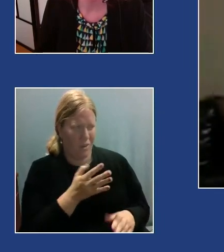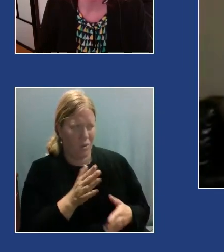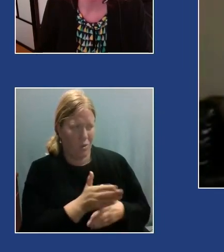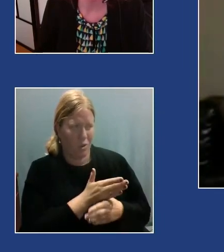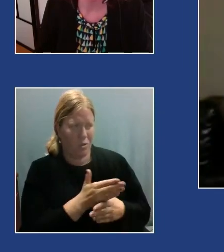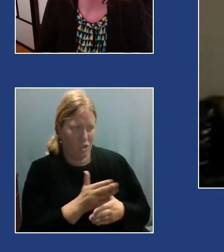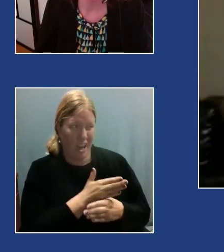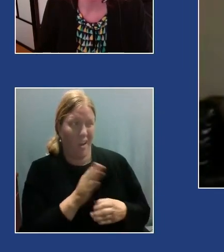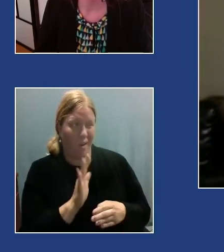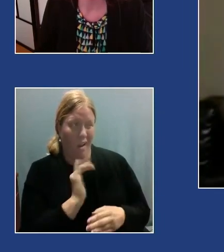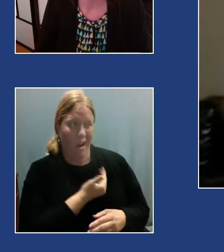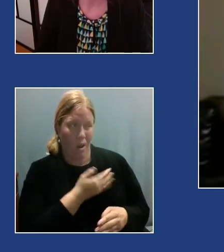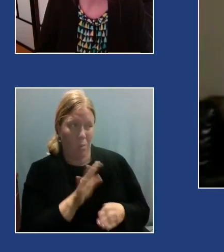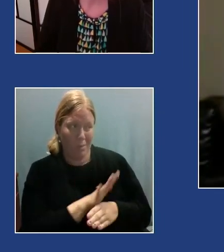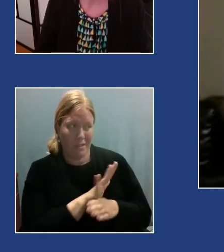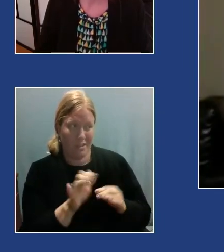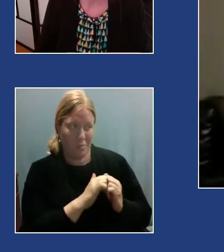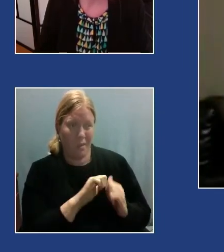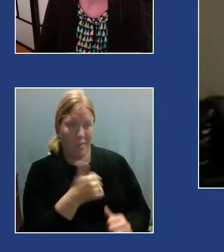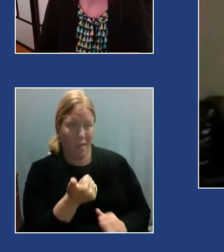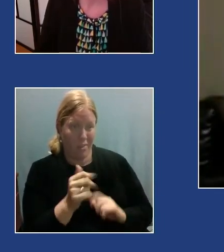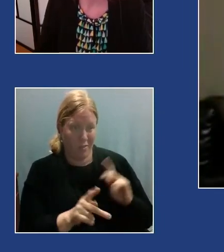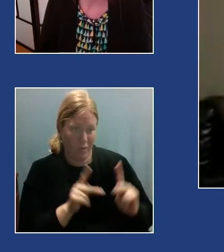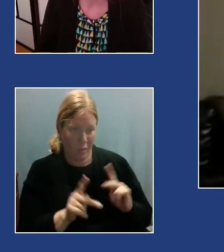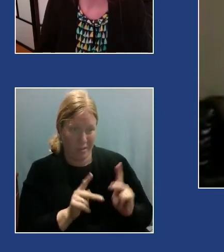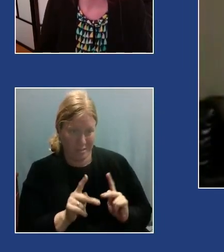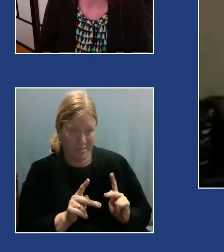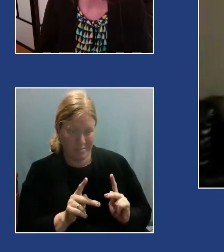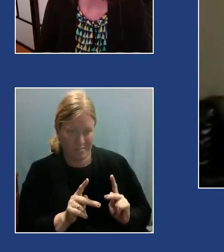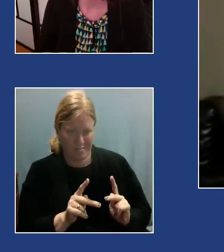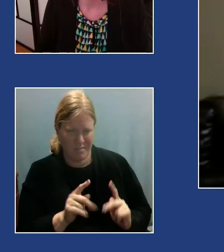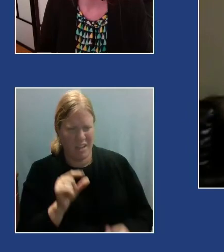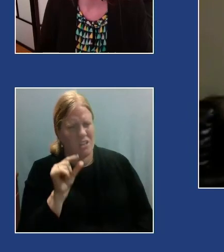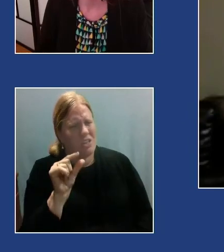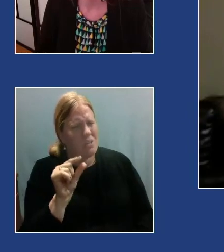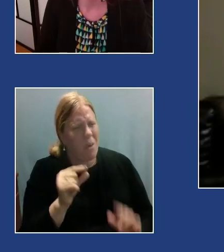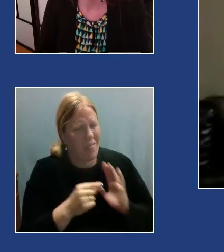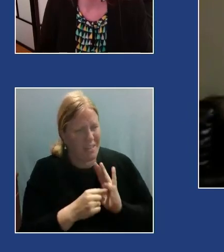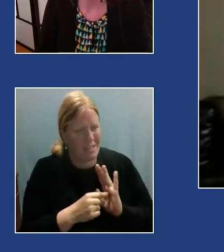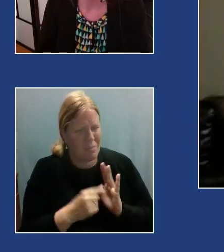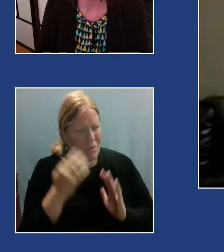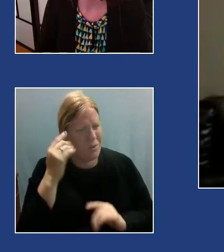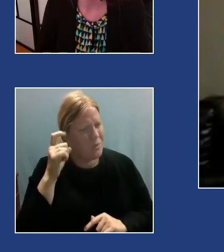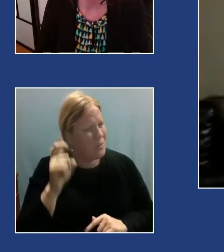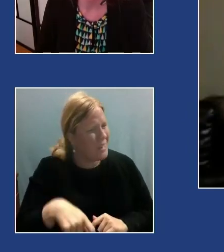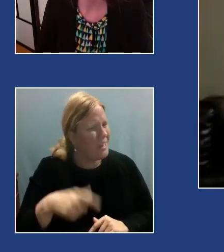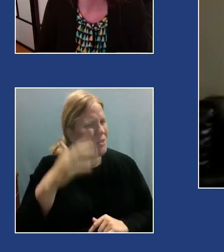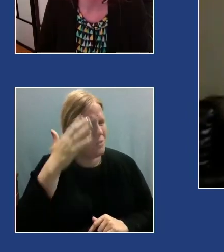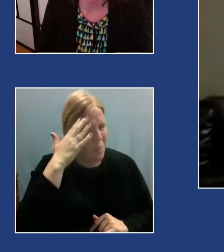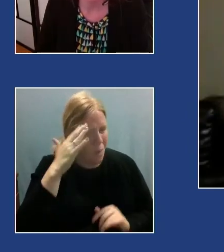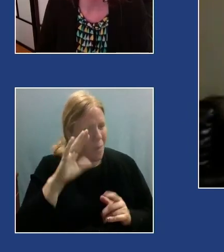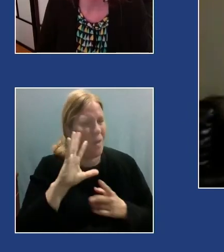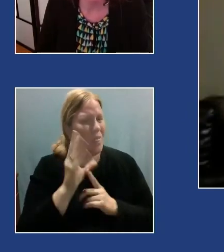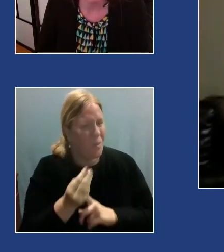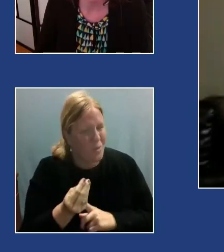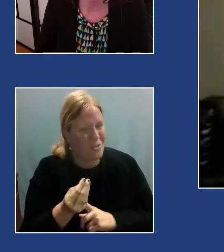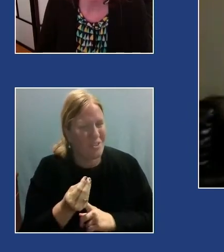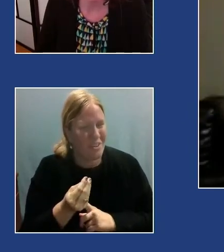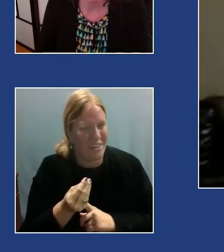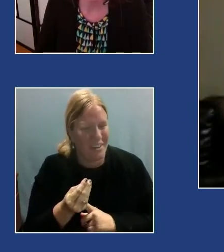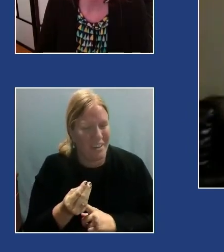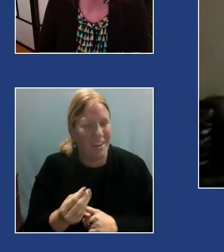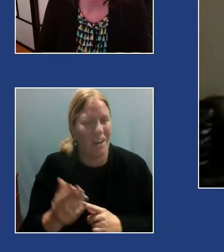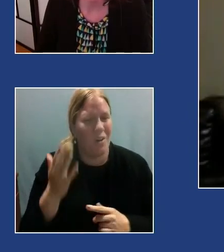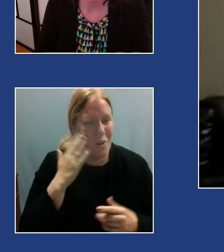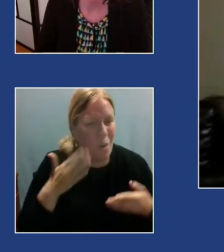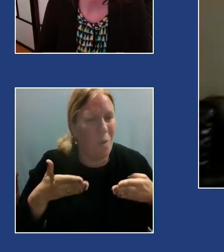business with other folks. And so it's just a small example to say you've got to know what the culture is, and use that as a way to really